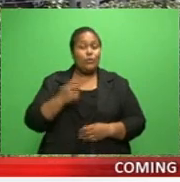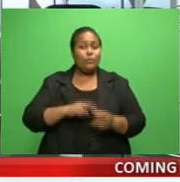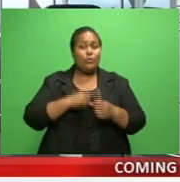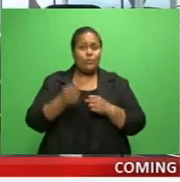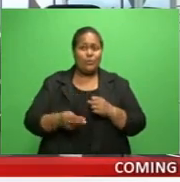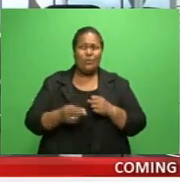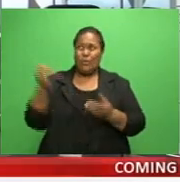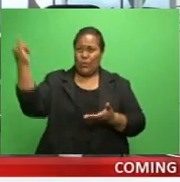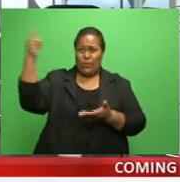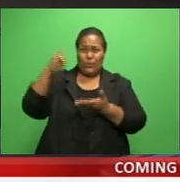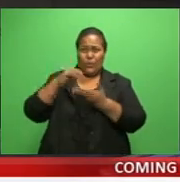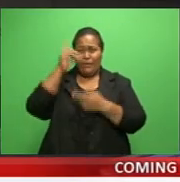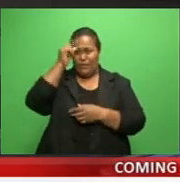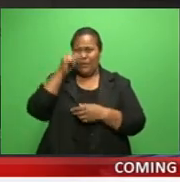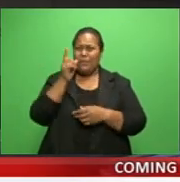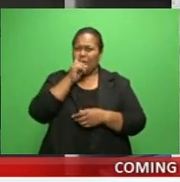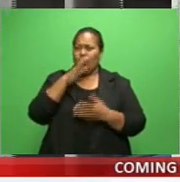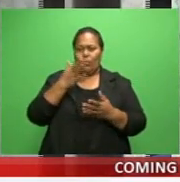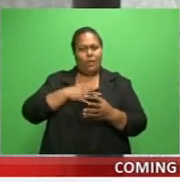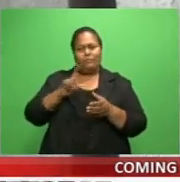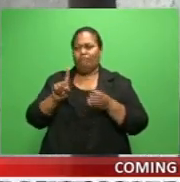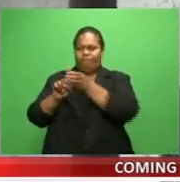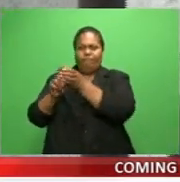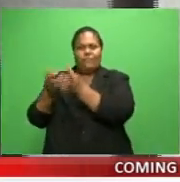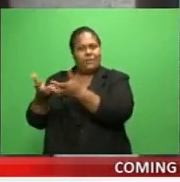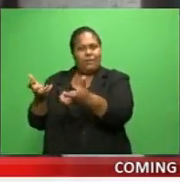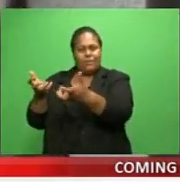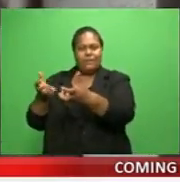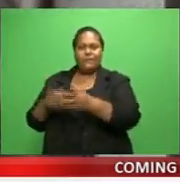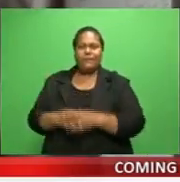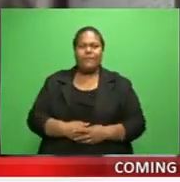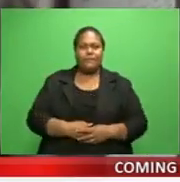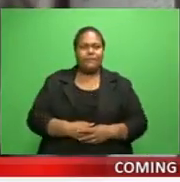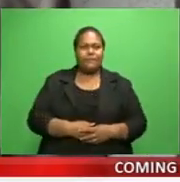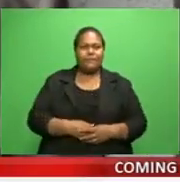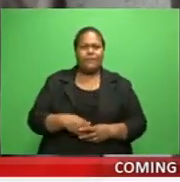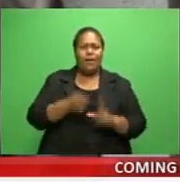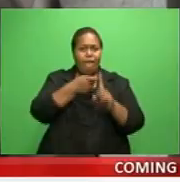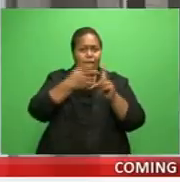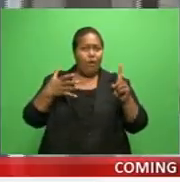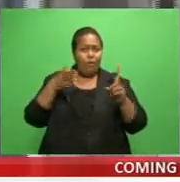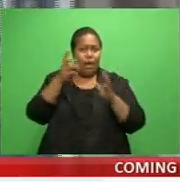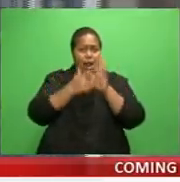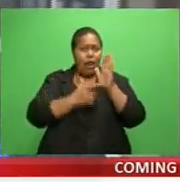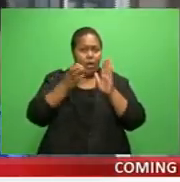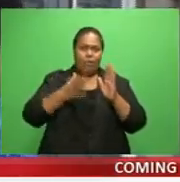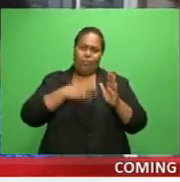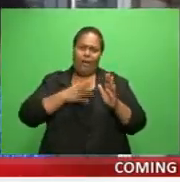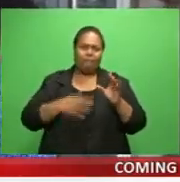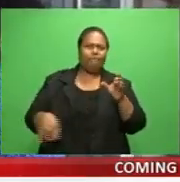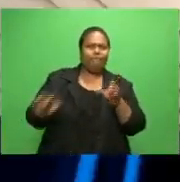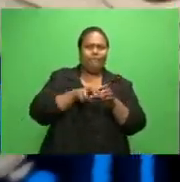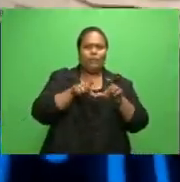returning Fijians want separate quarantine facilities. And former lawyers request readmission.